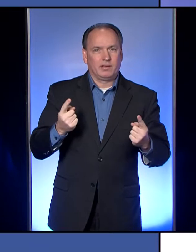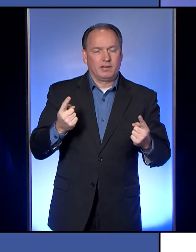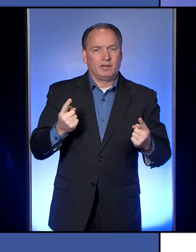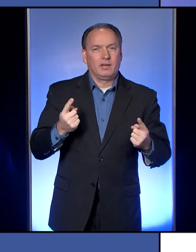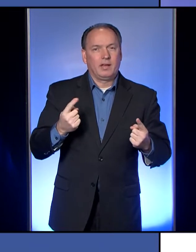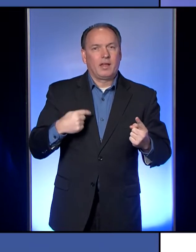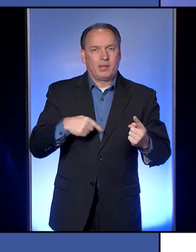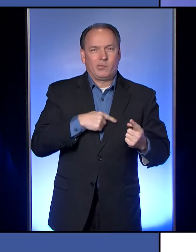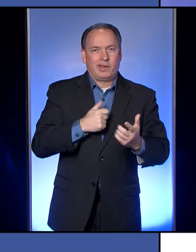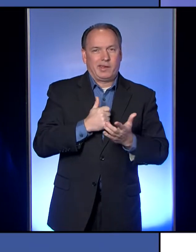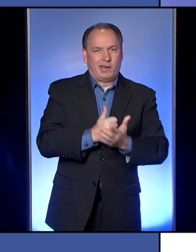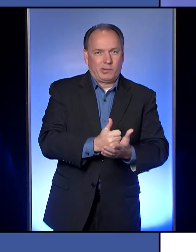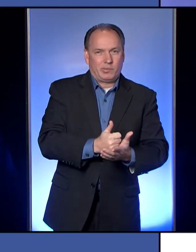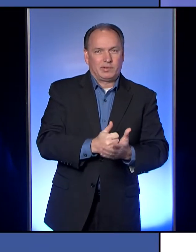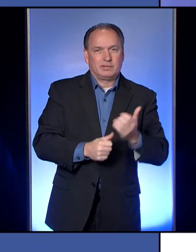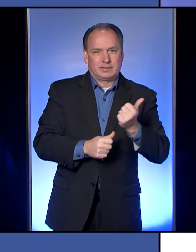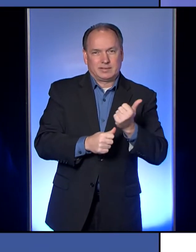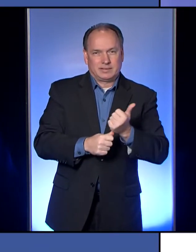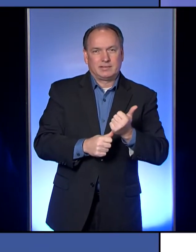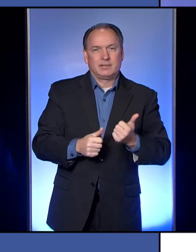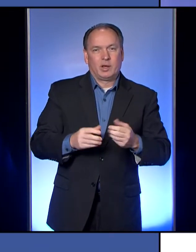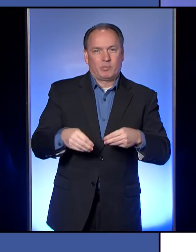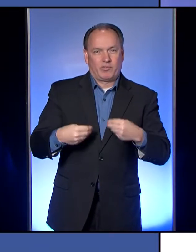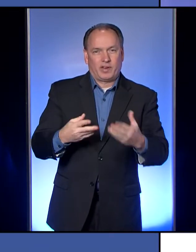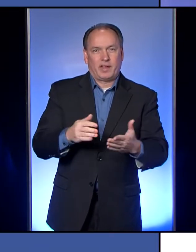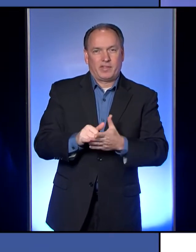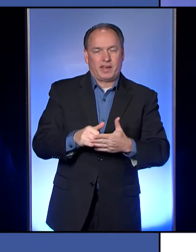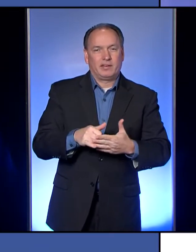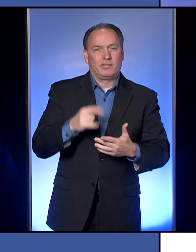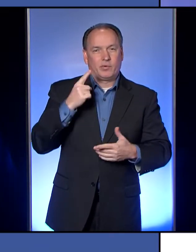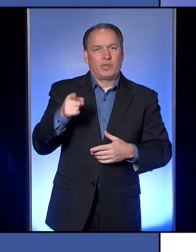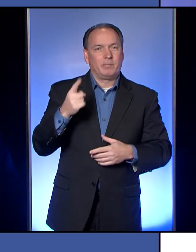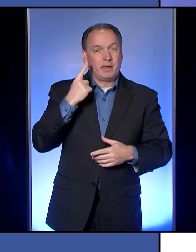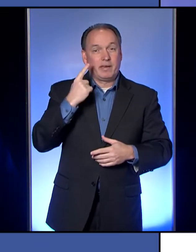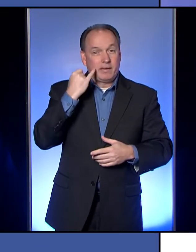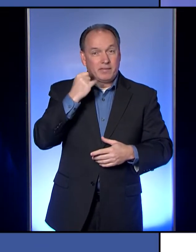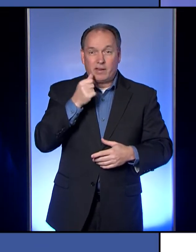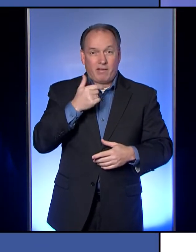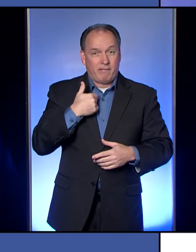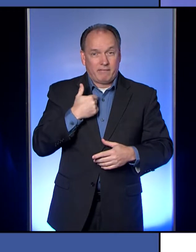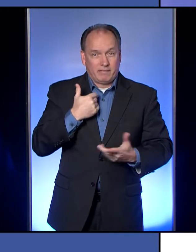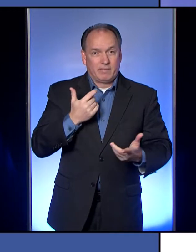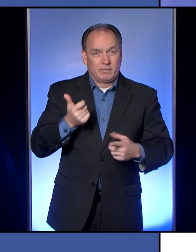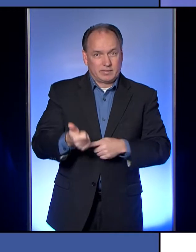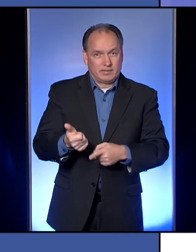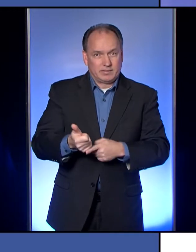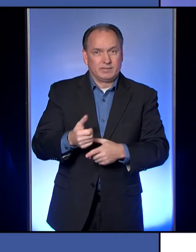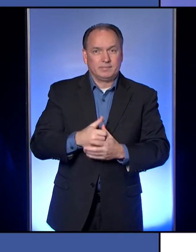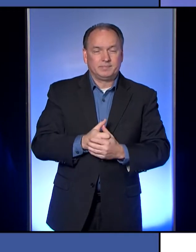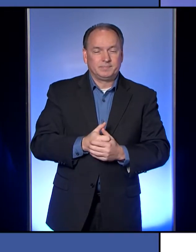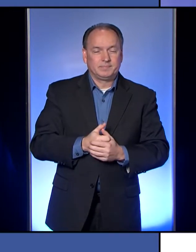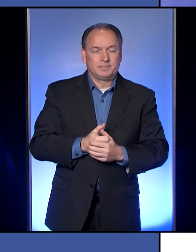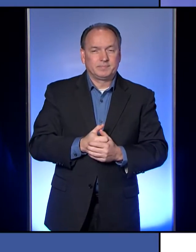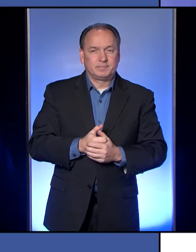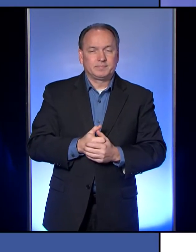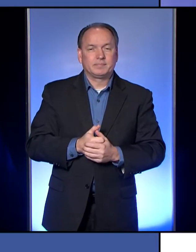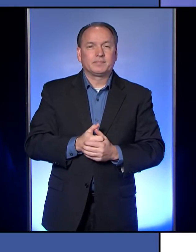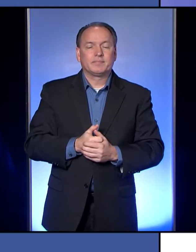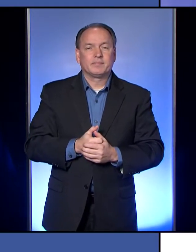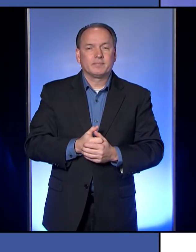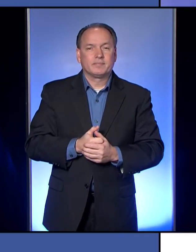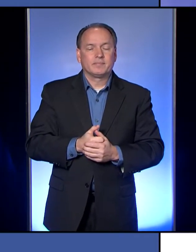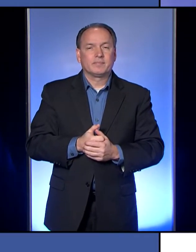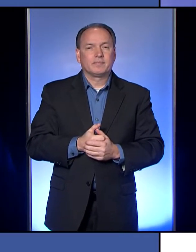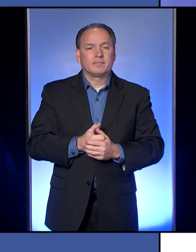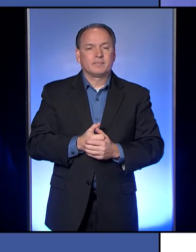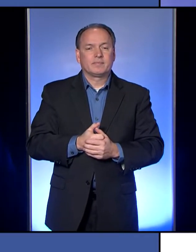and so we have the ability to provide that for them if they don't have that ability themselves. So then are you